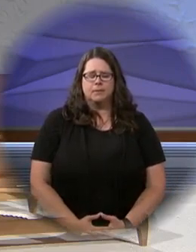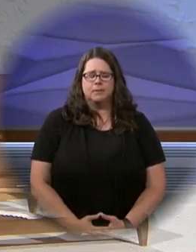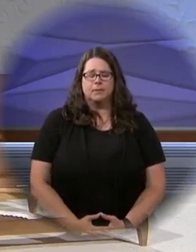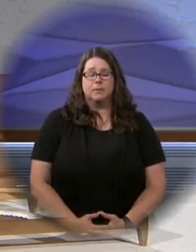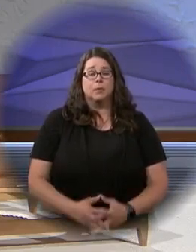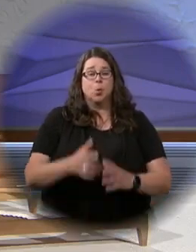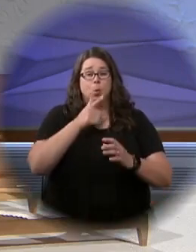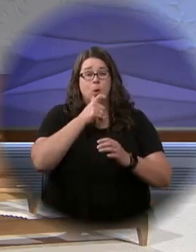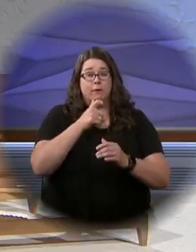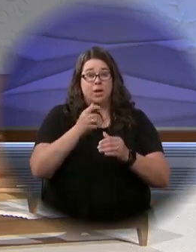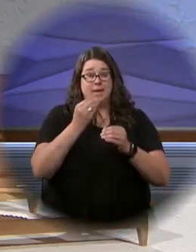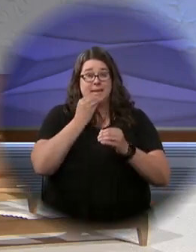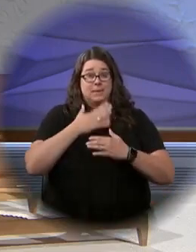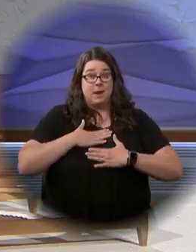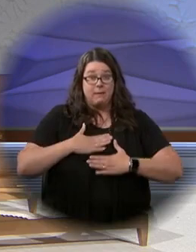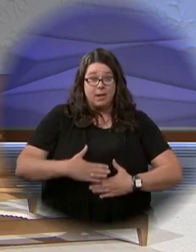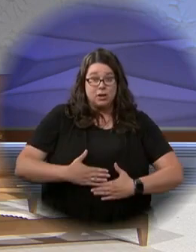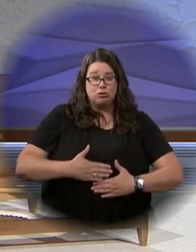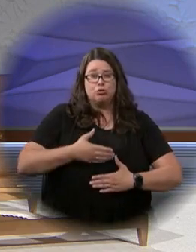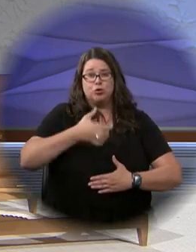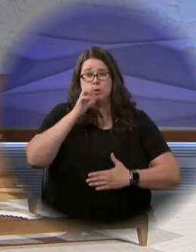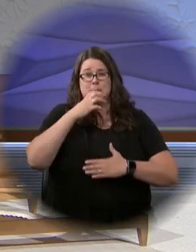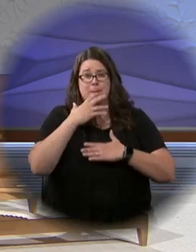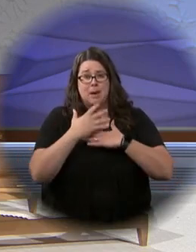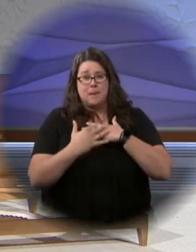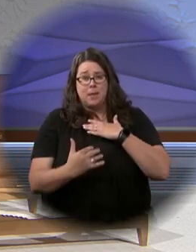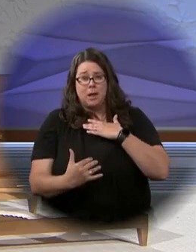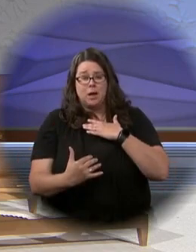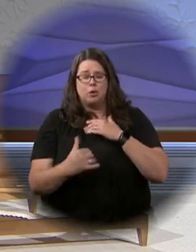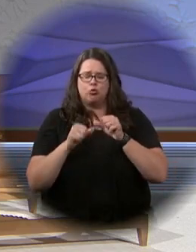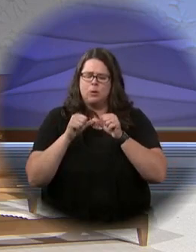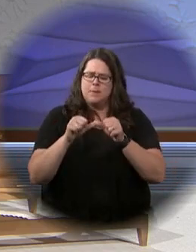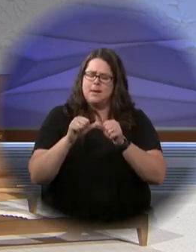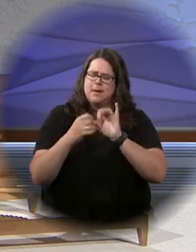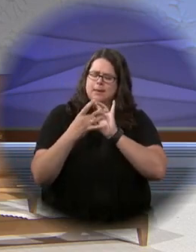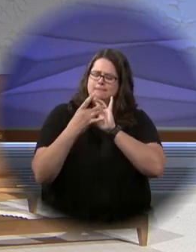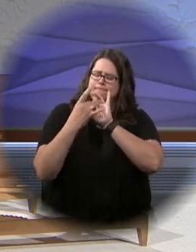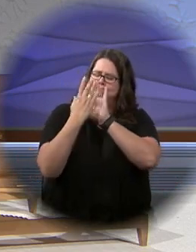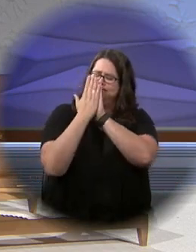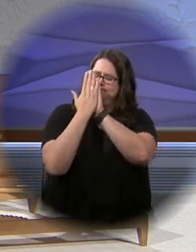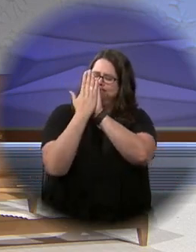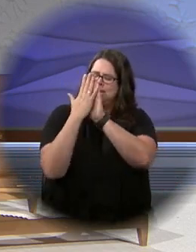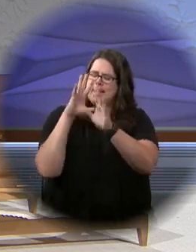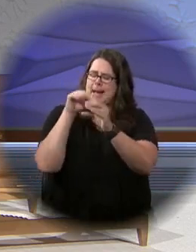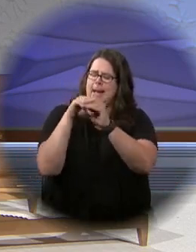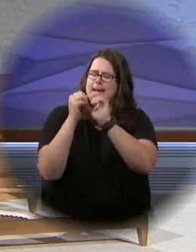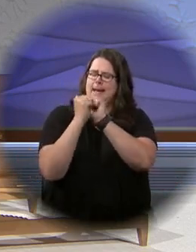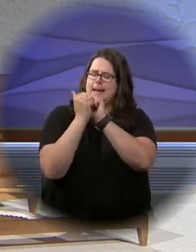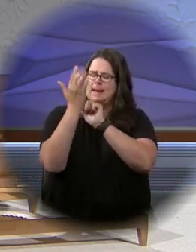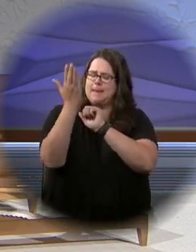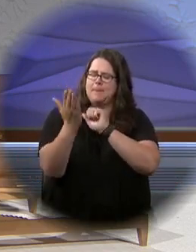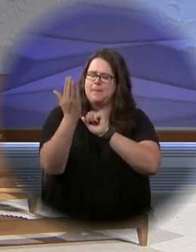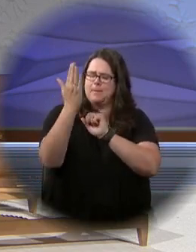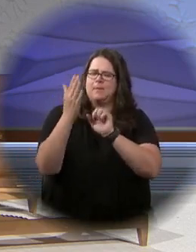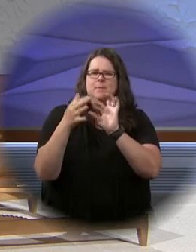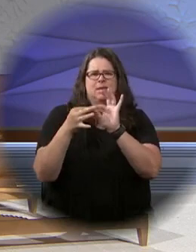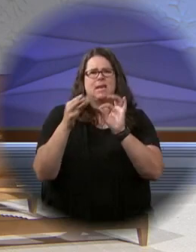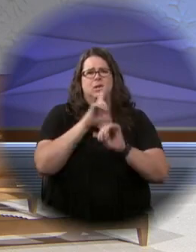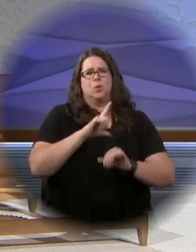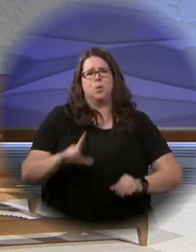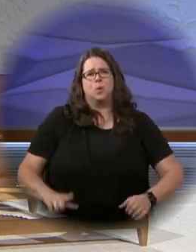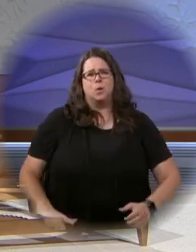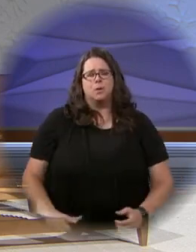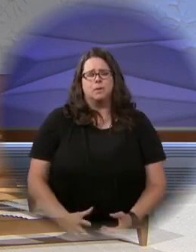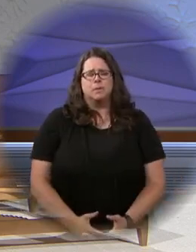Whoever eats my flesh and drinks my blood remains in me, and I in him, says the Lord.